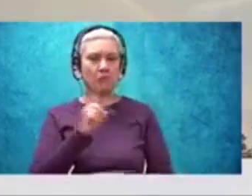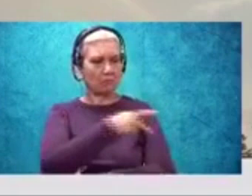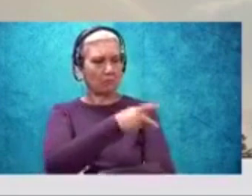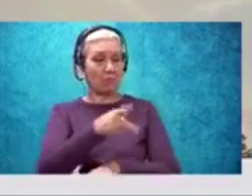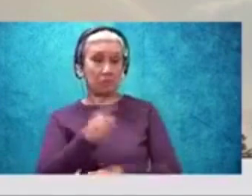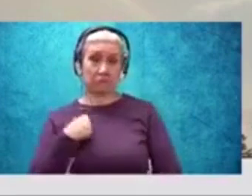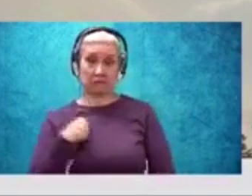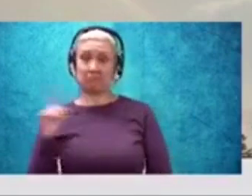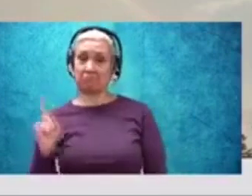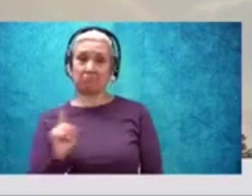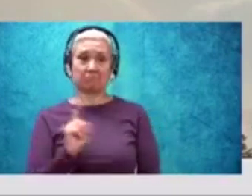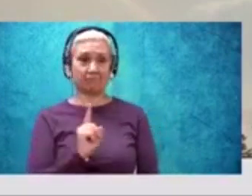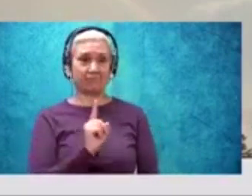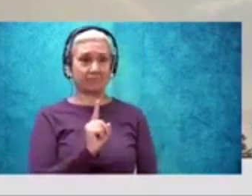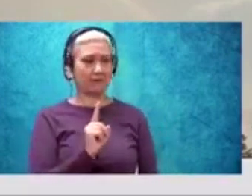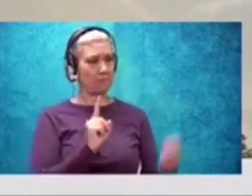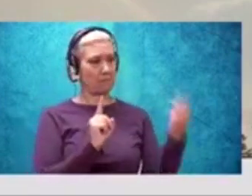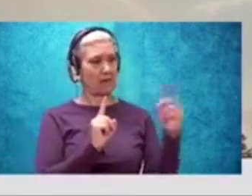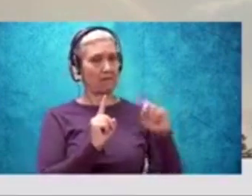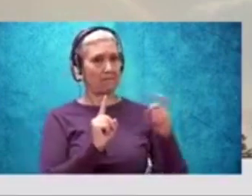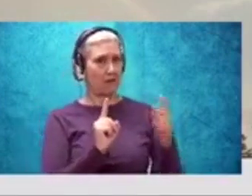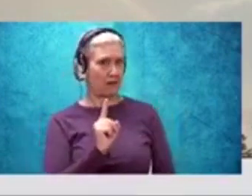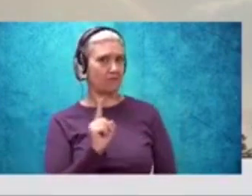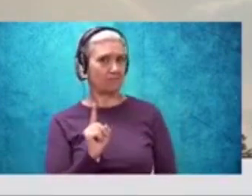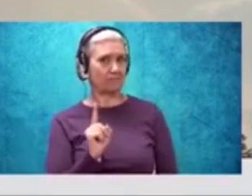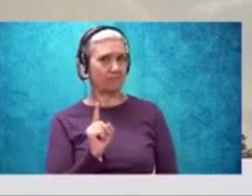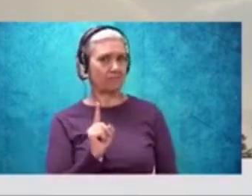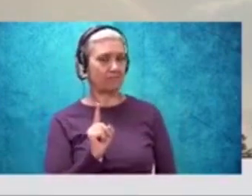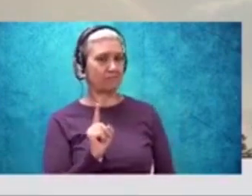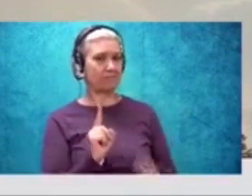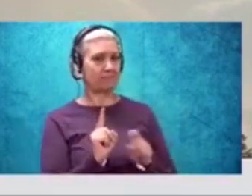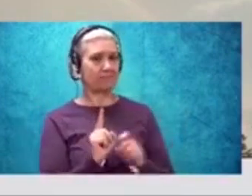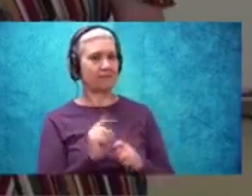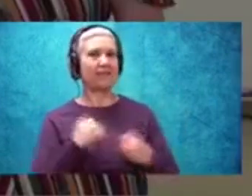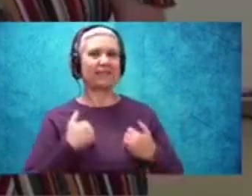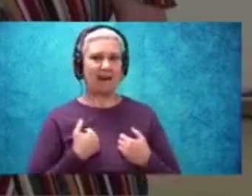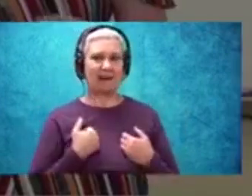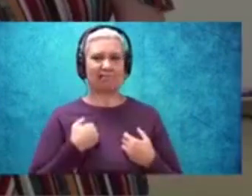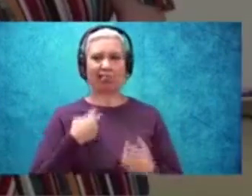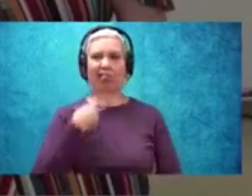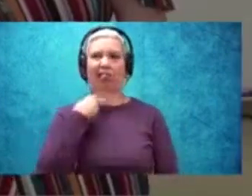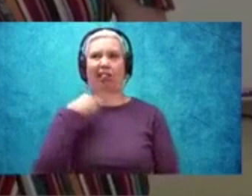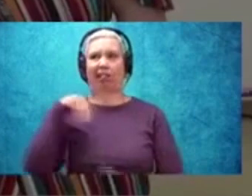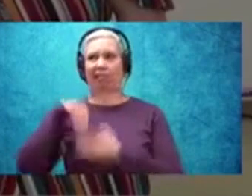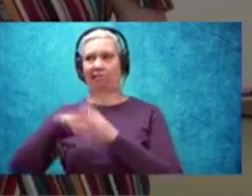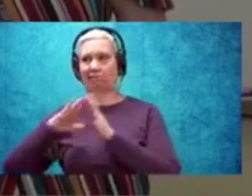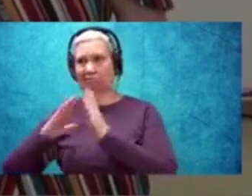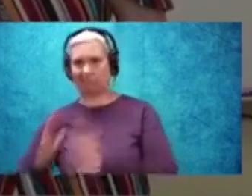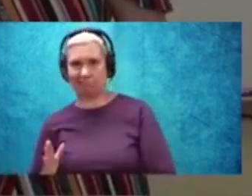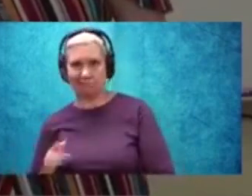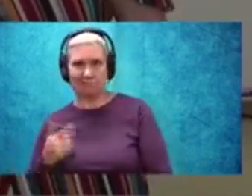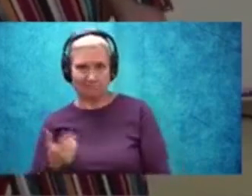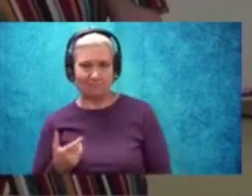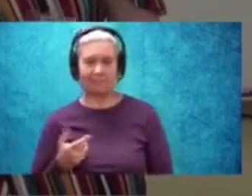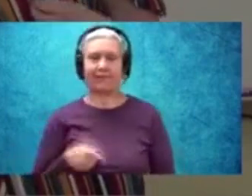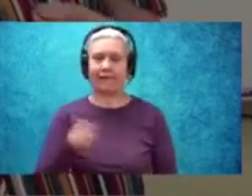day. And in fact, several of my friends and I, we were tired of being stuck inside. I'm sure you can relate.